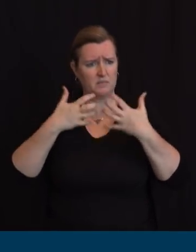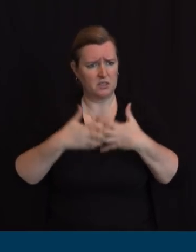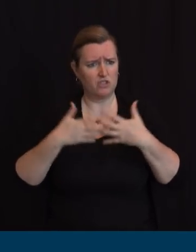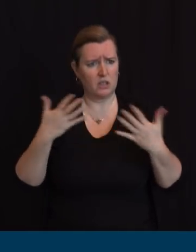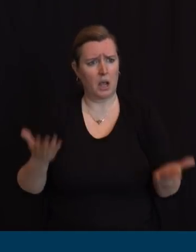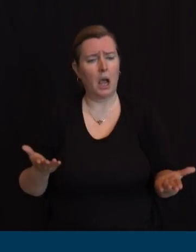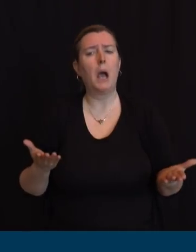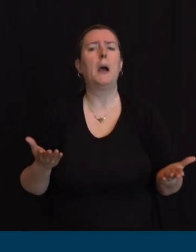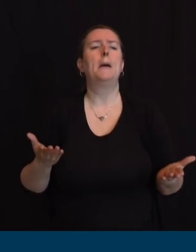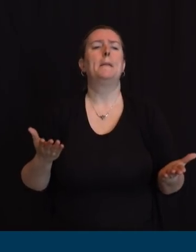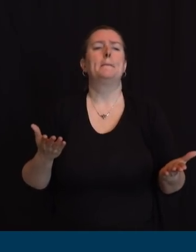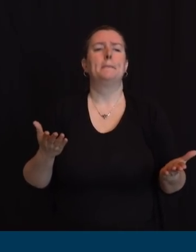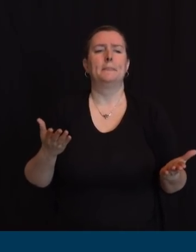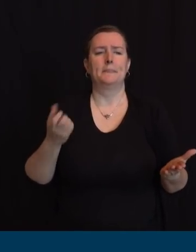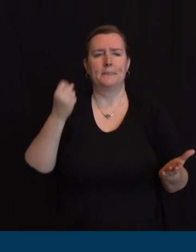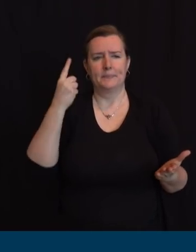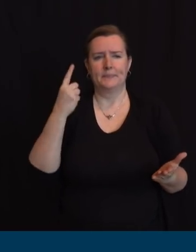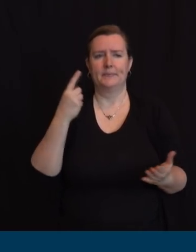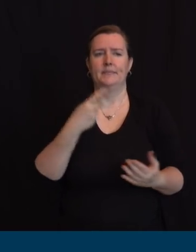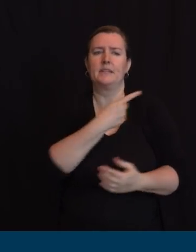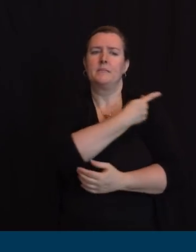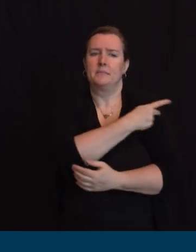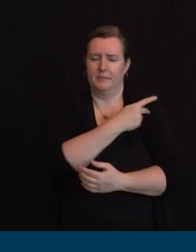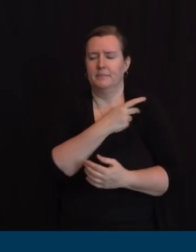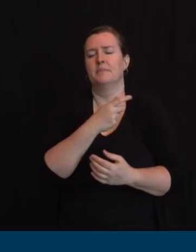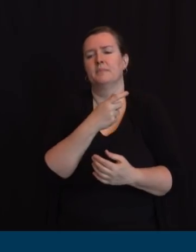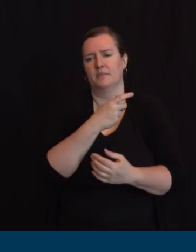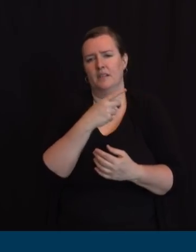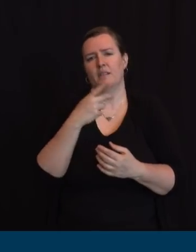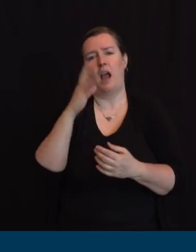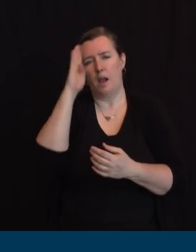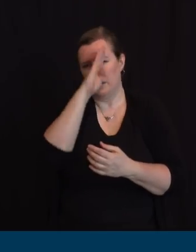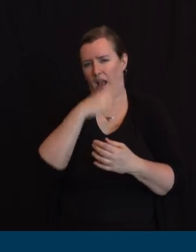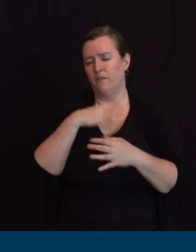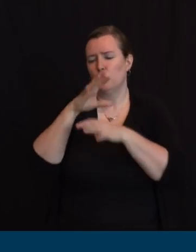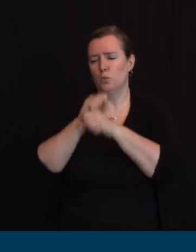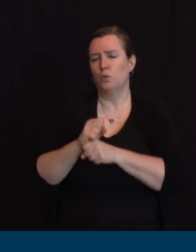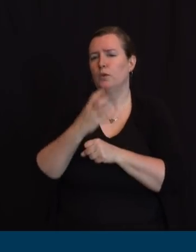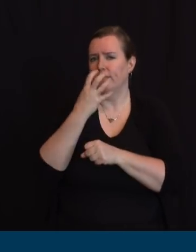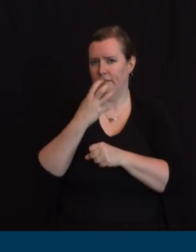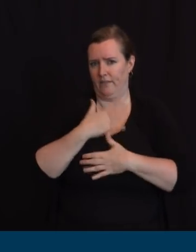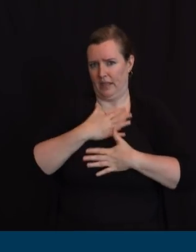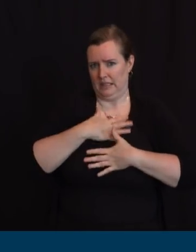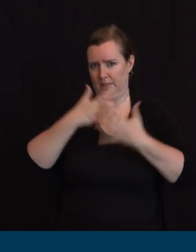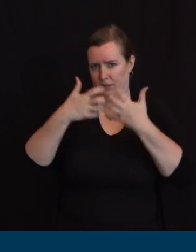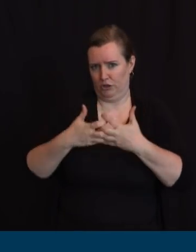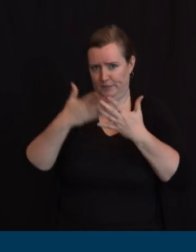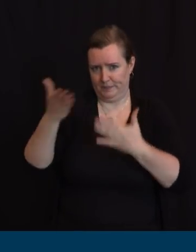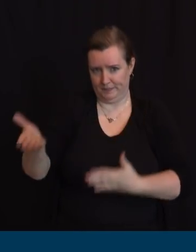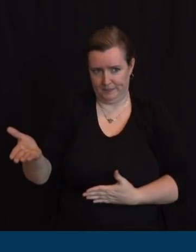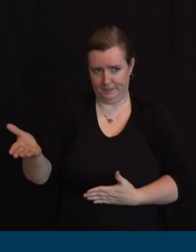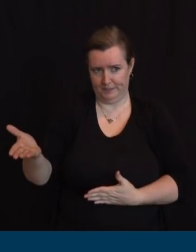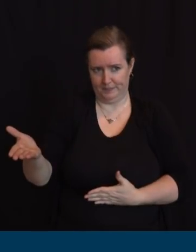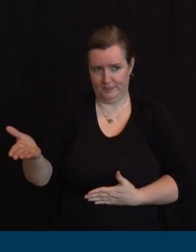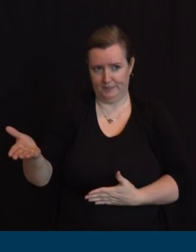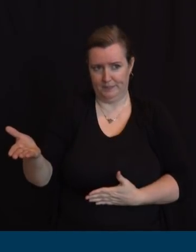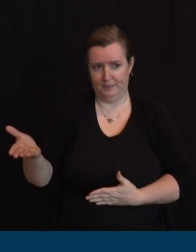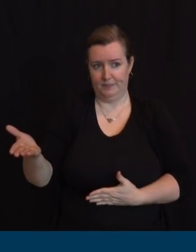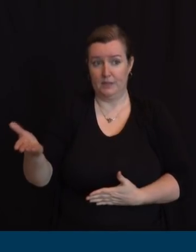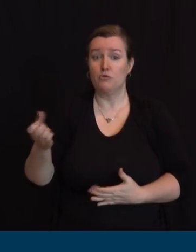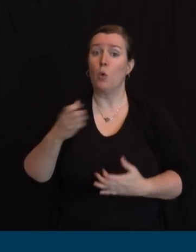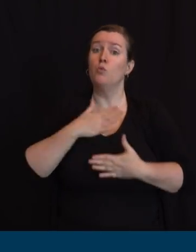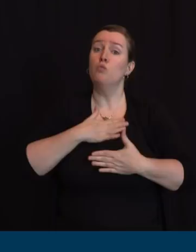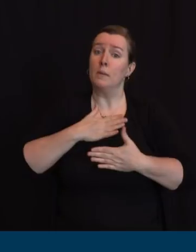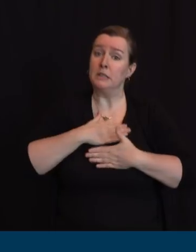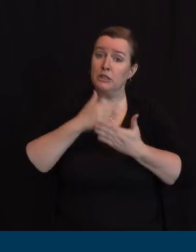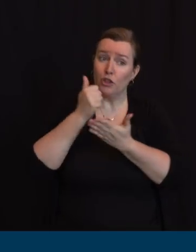of oversight to the traditional ventilator by the respiratory therapists and intensivists is far less than an anesthesia machine